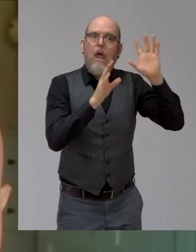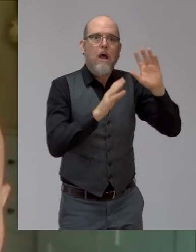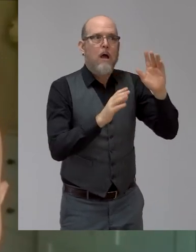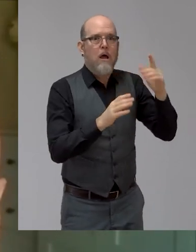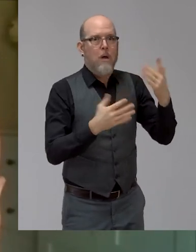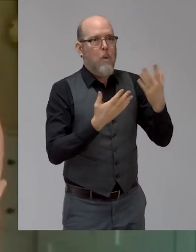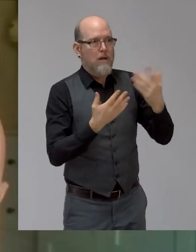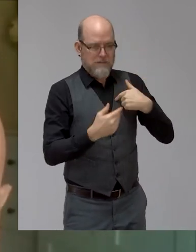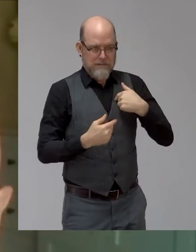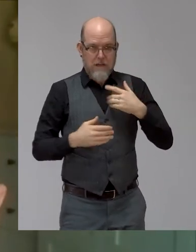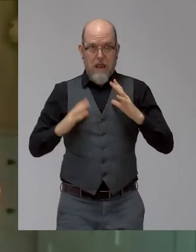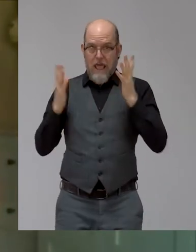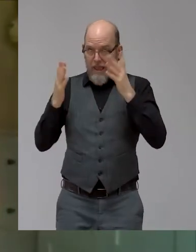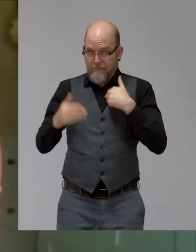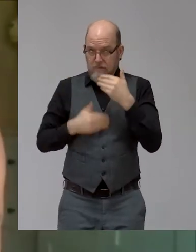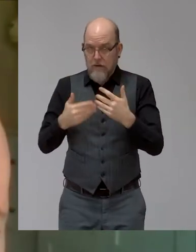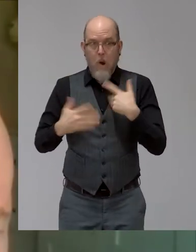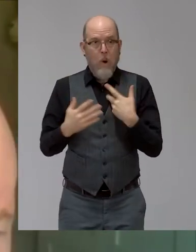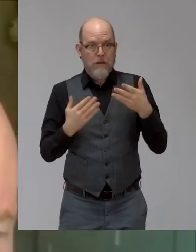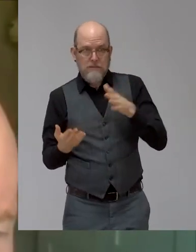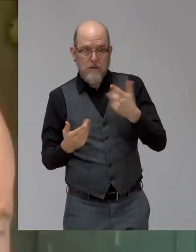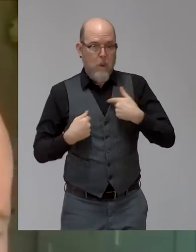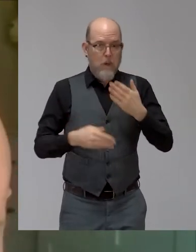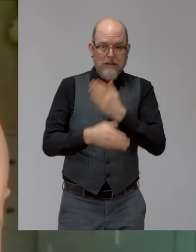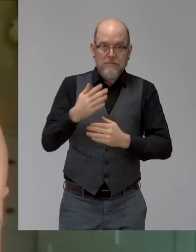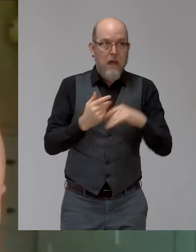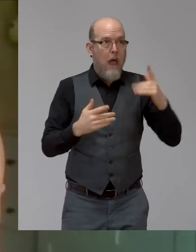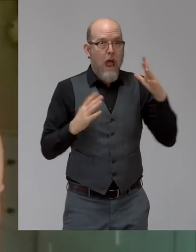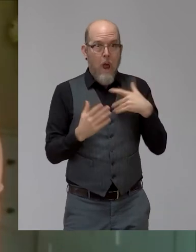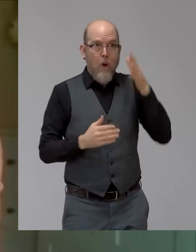reins when I got back from Switzerland, which was a couple of weeks later.